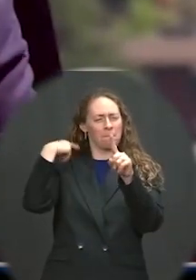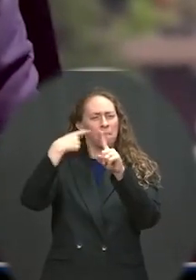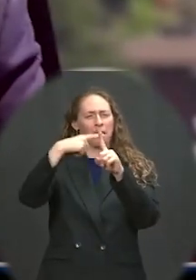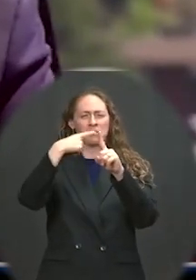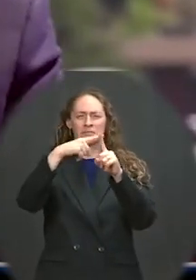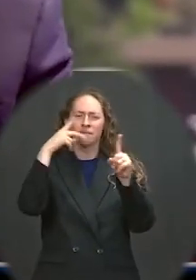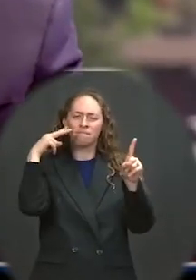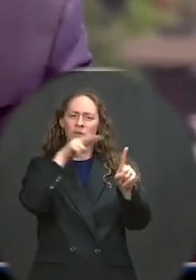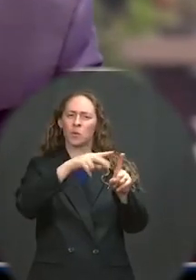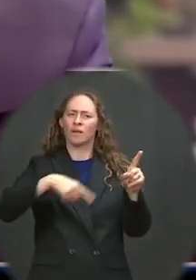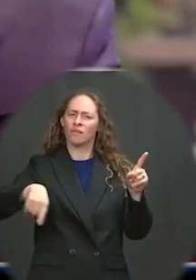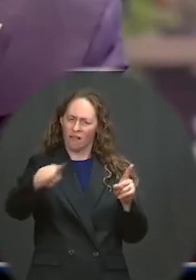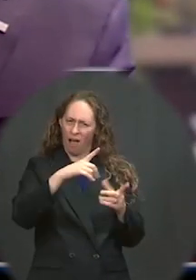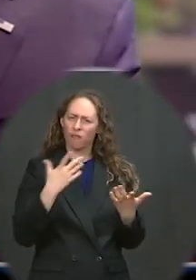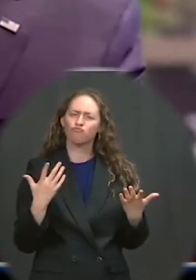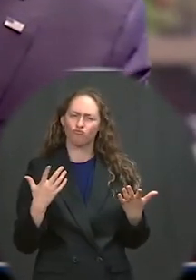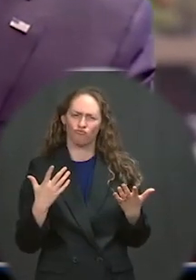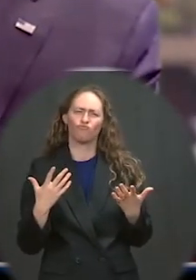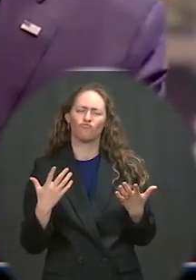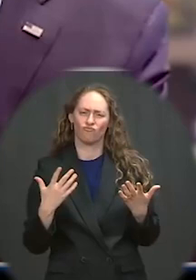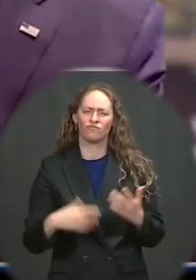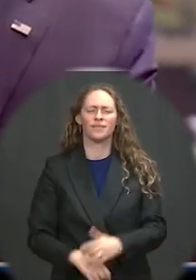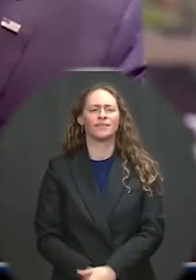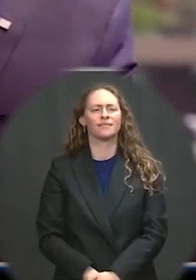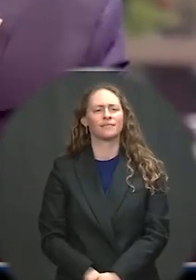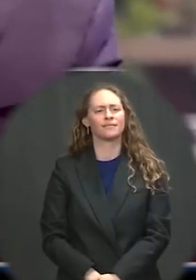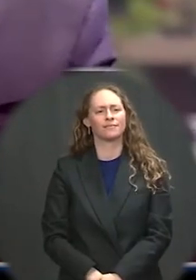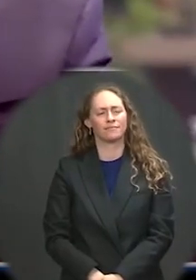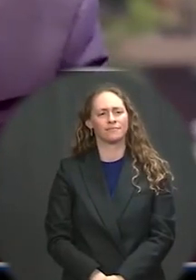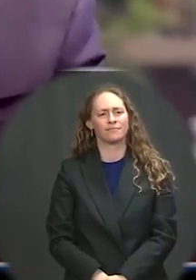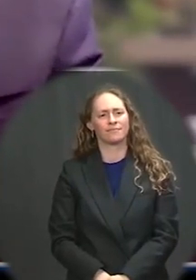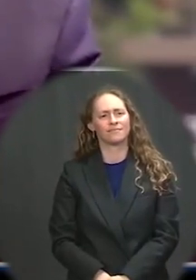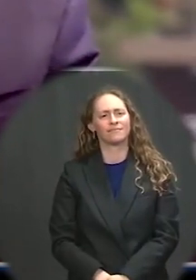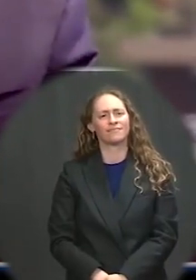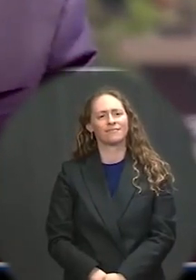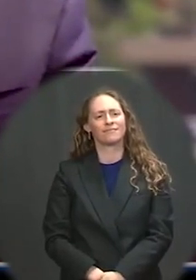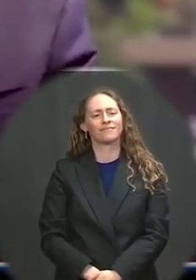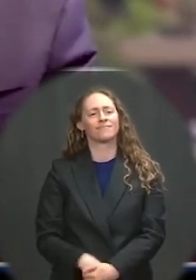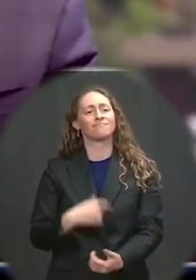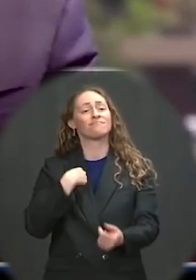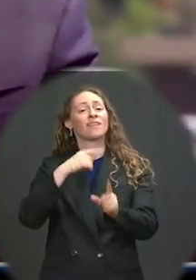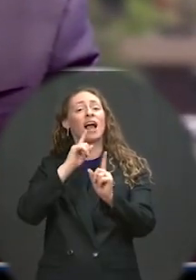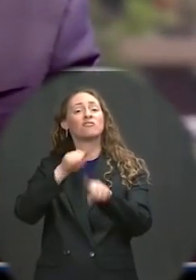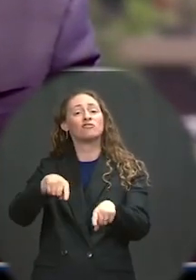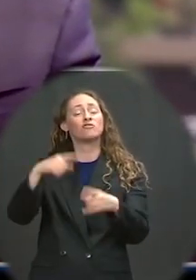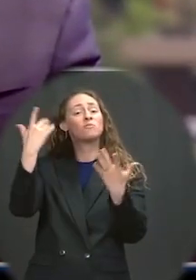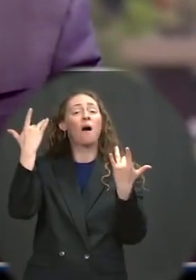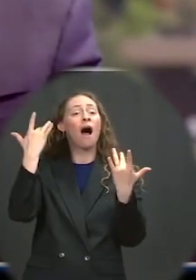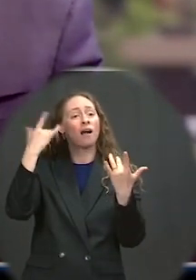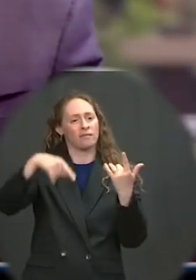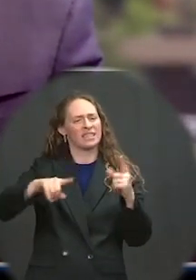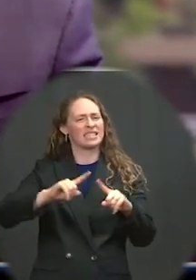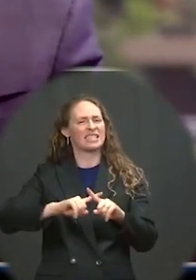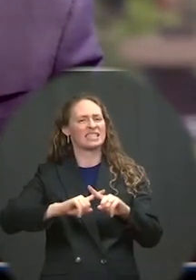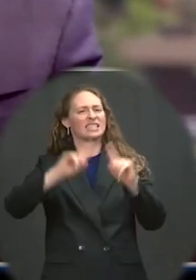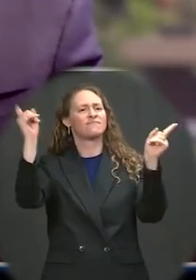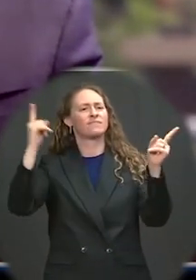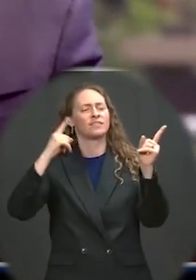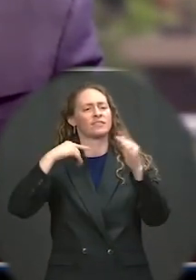I decided to run, because of this generation, you're the most progressive,